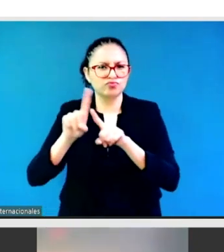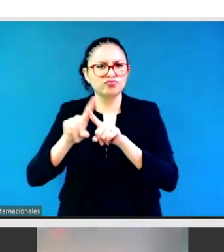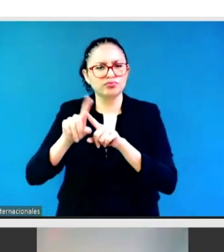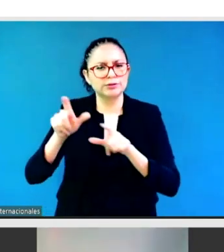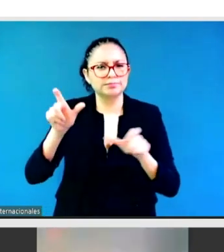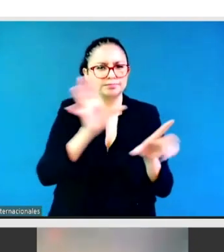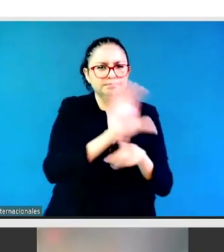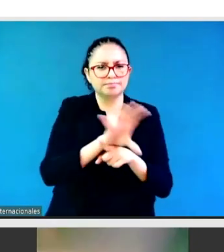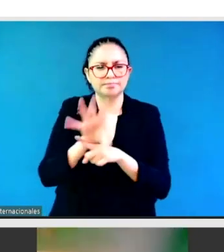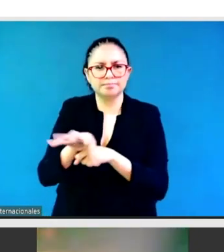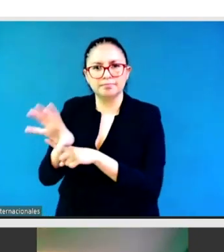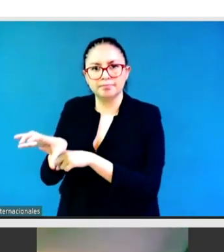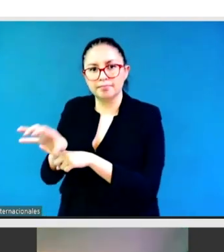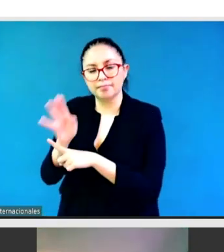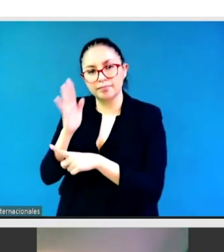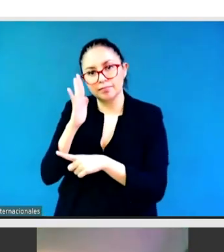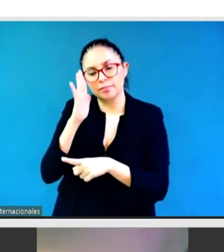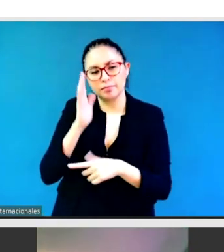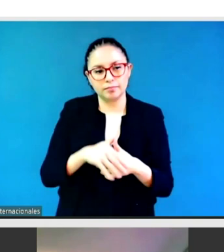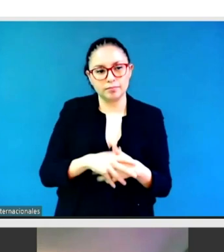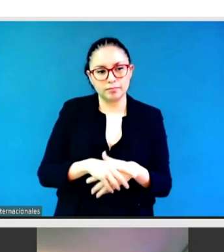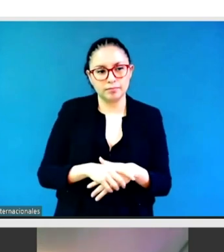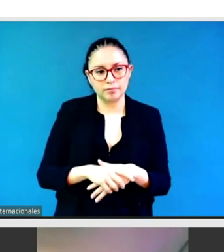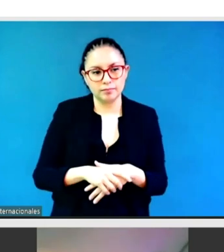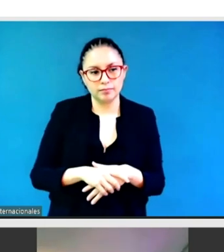excuse me,